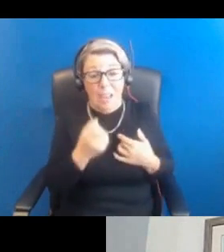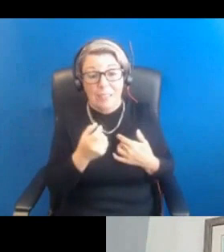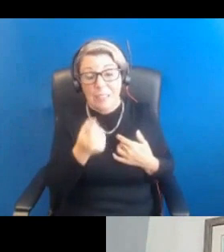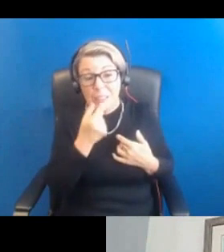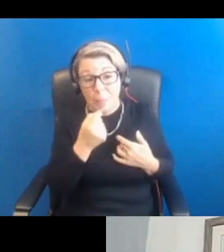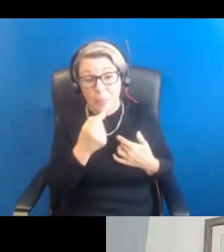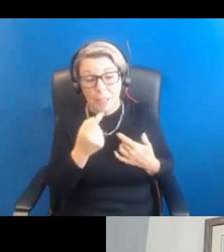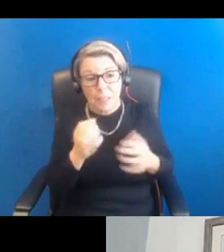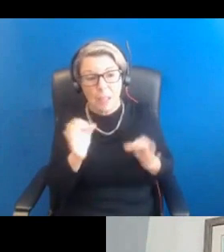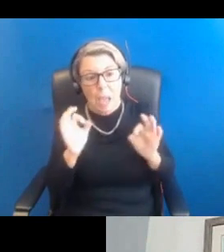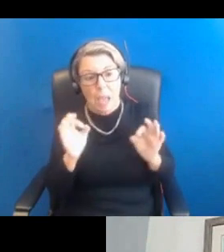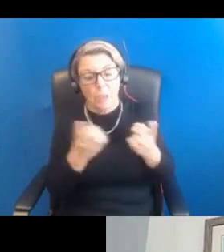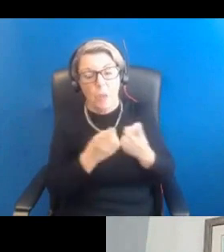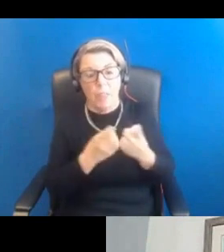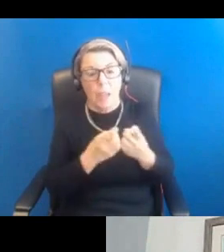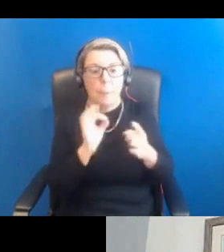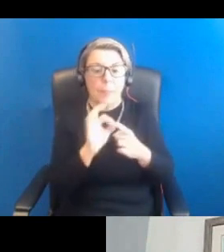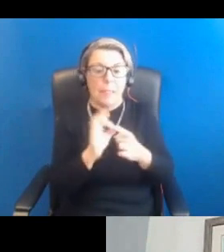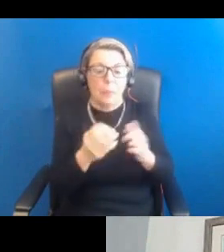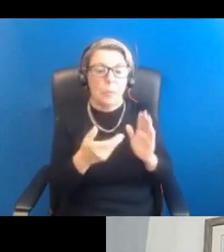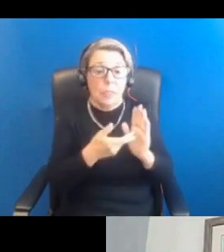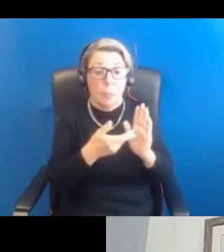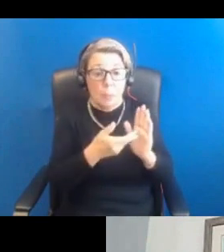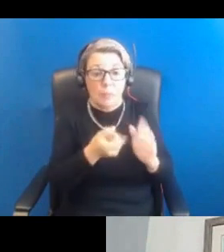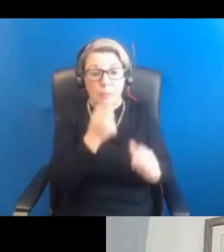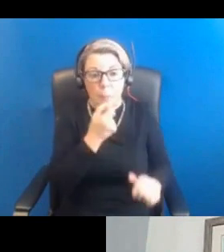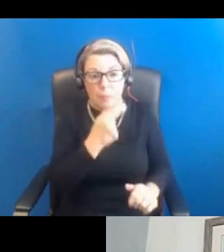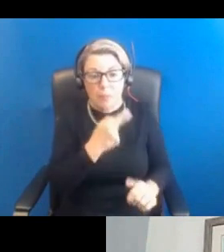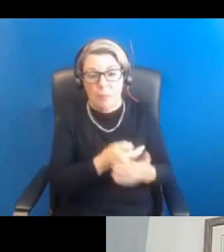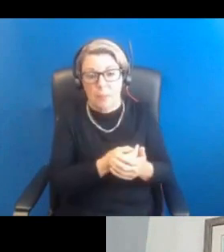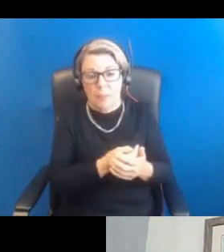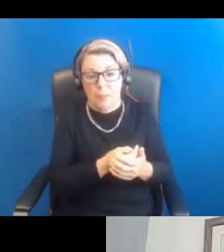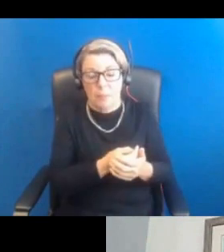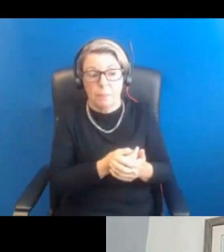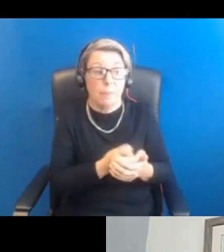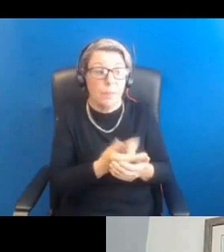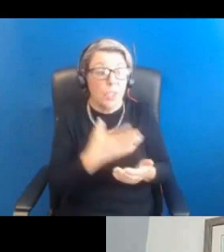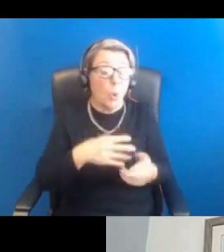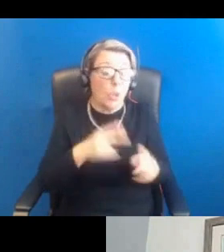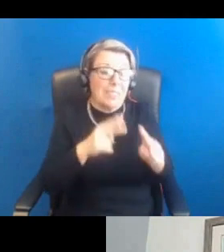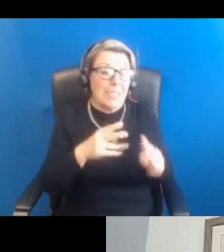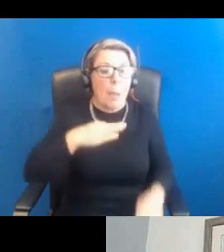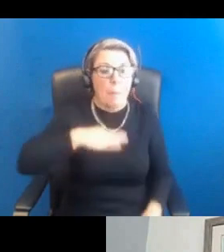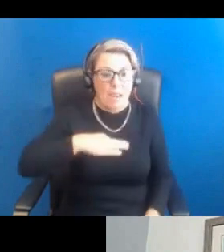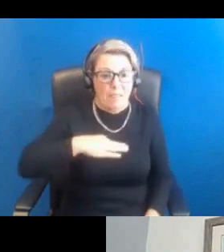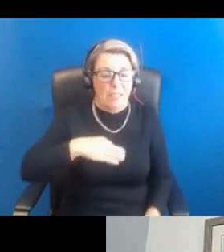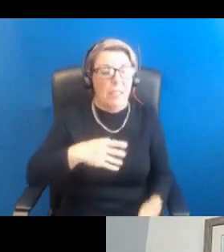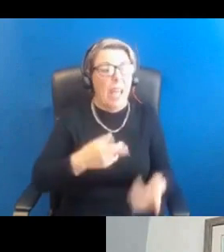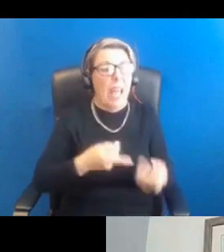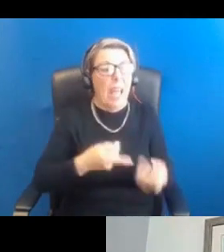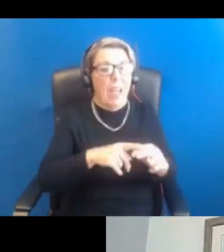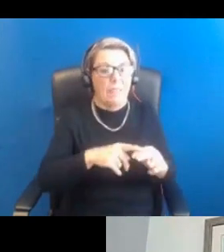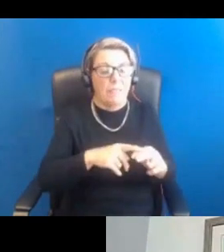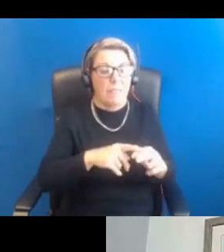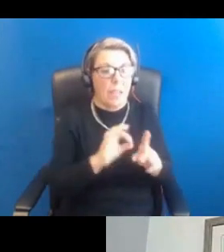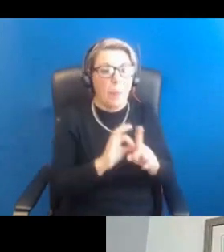ideal thing to do, particularly with supplements, is is is that you're seeing a benefit from it. You know, and if you're not seeing a benefit, I don't think